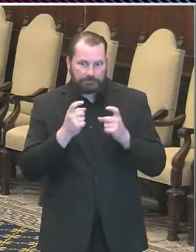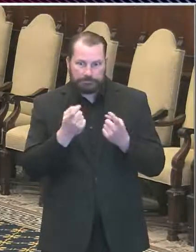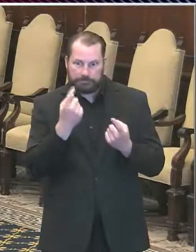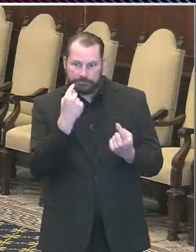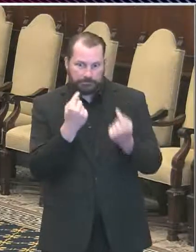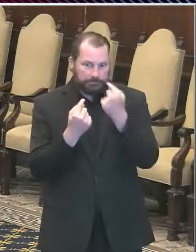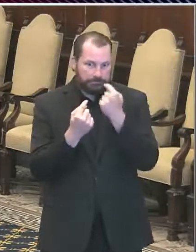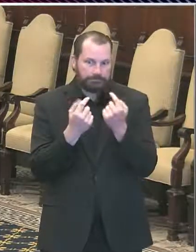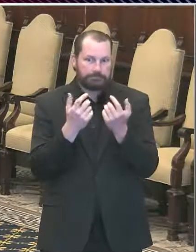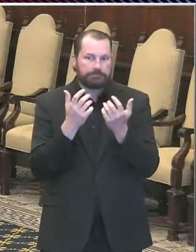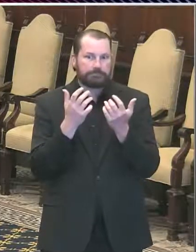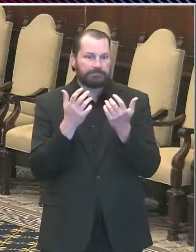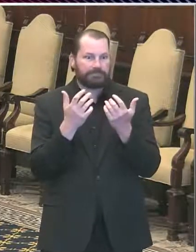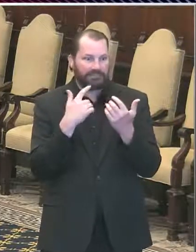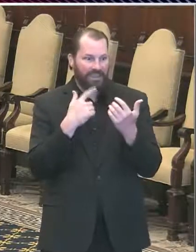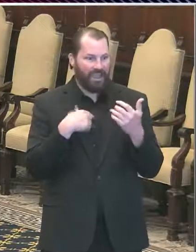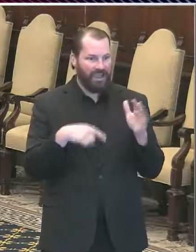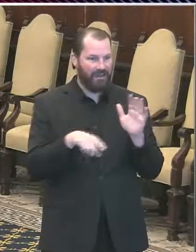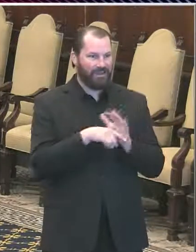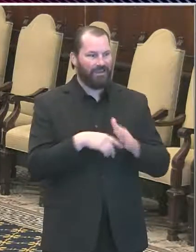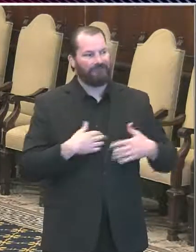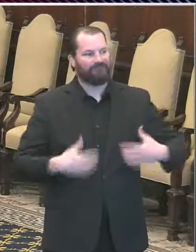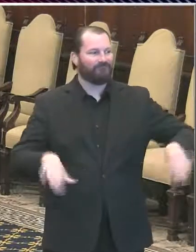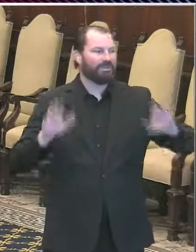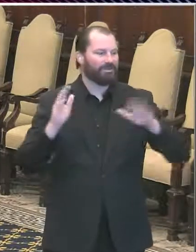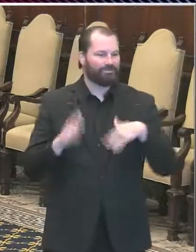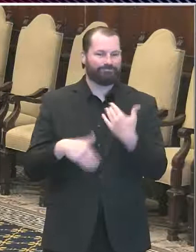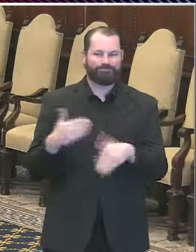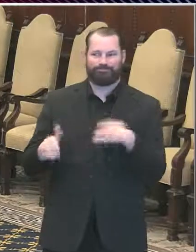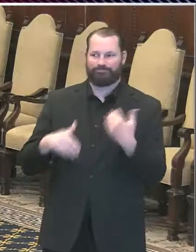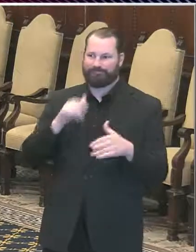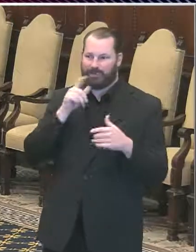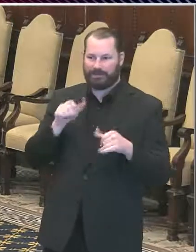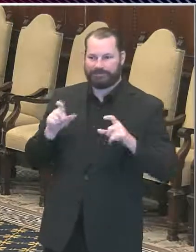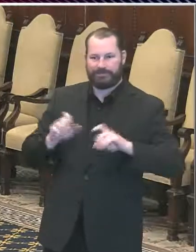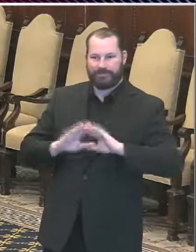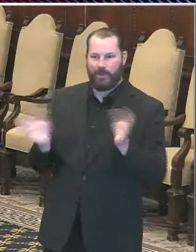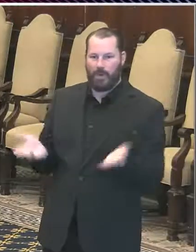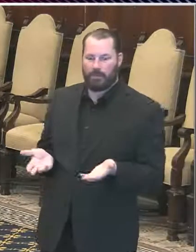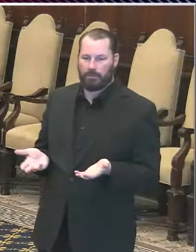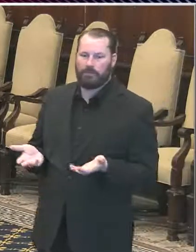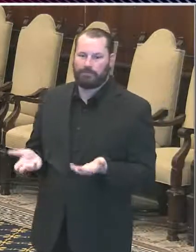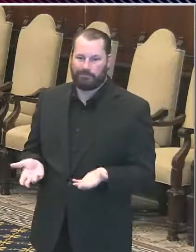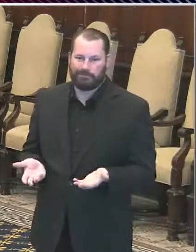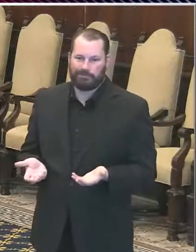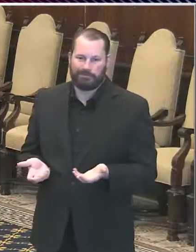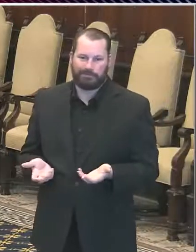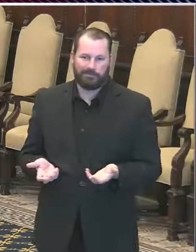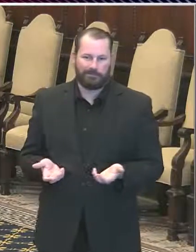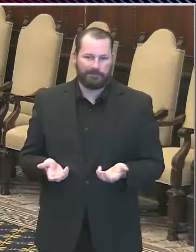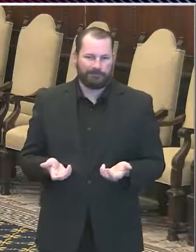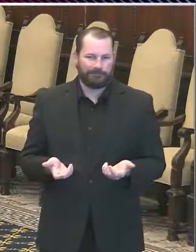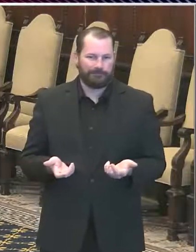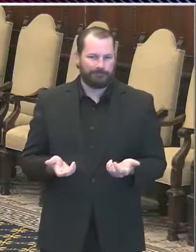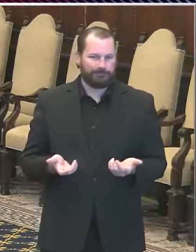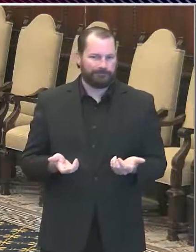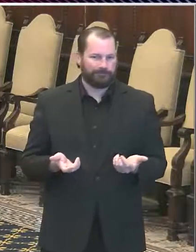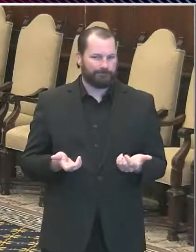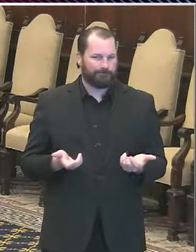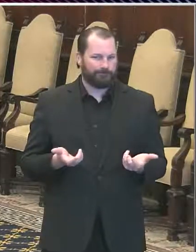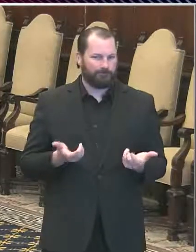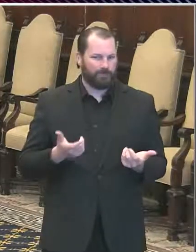And, you know, we practically speaking, we're not going to be able to test 1.5 million people every day. Again, if we can get up to 5,000 people per day, I'd be happy.